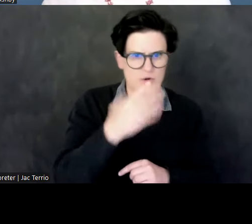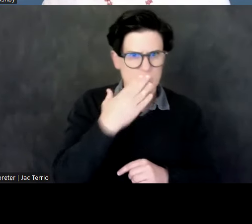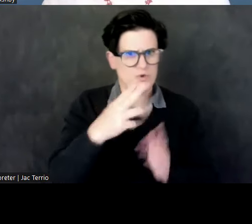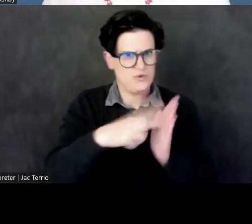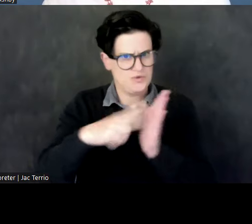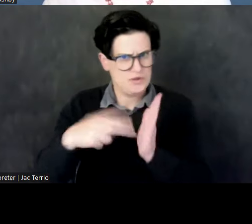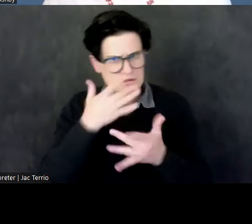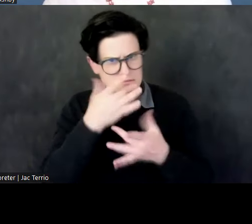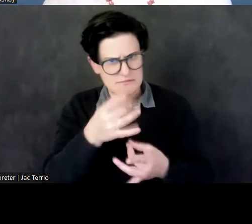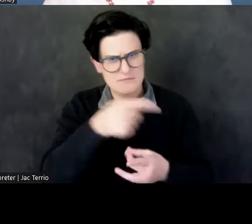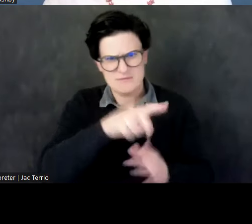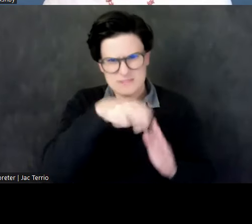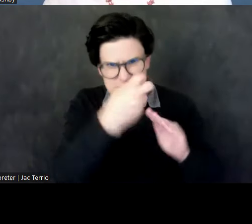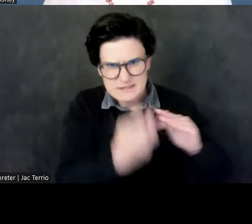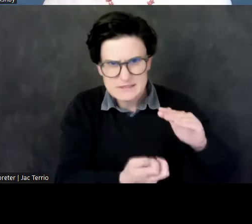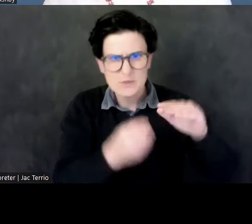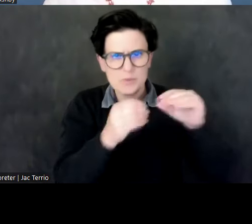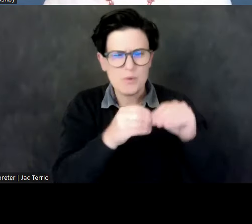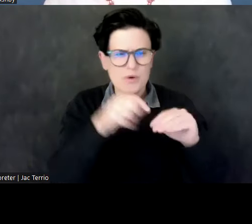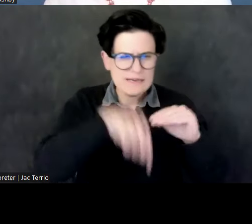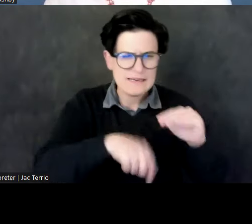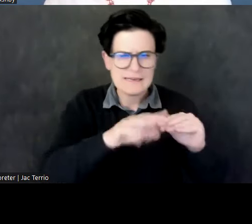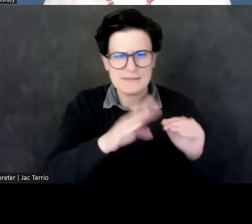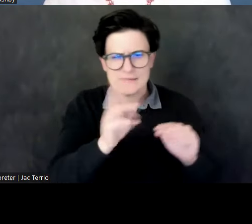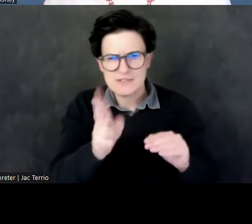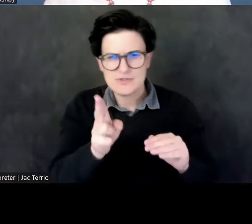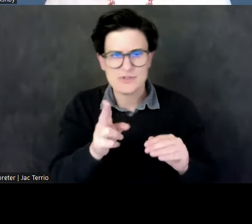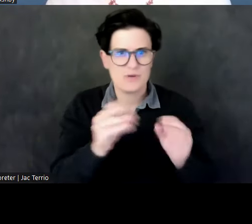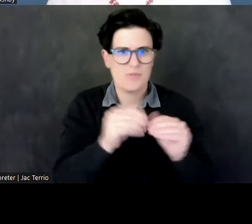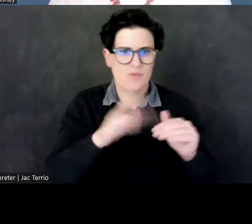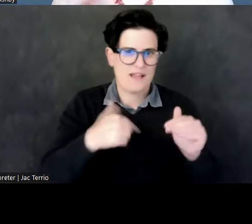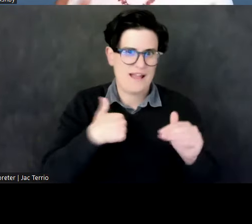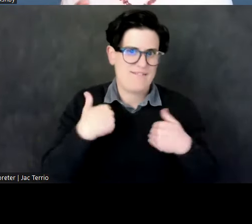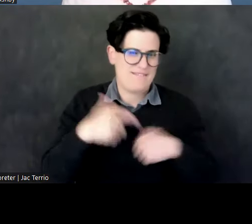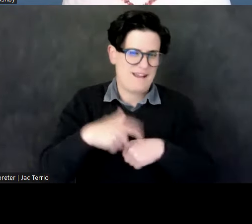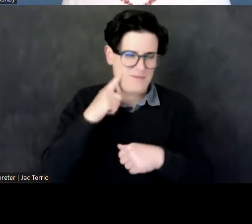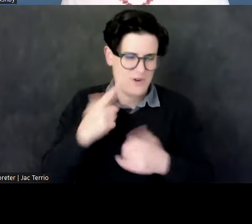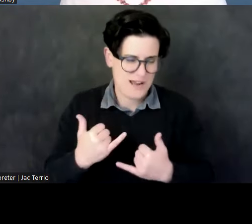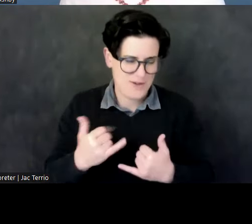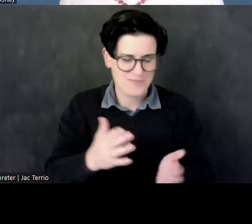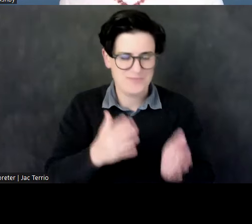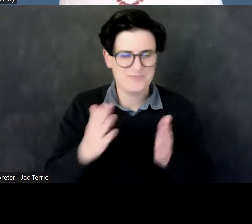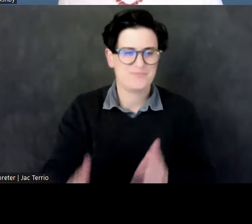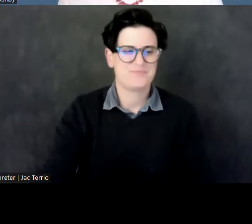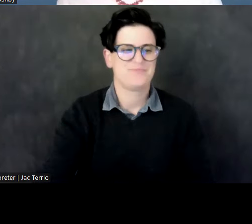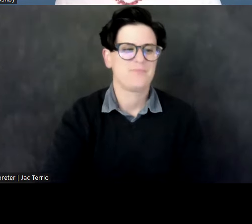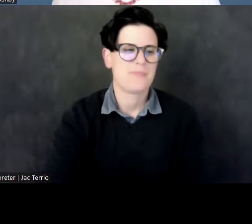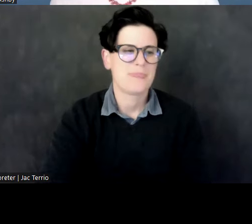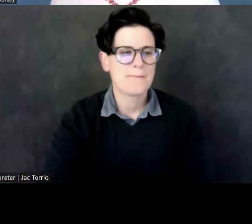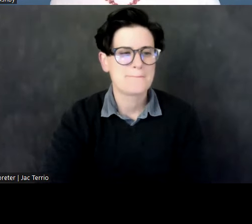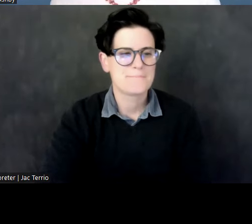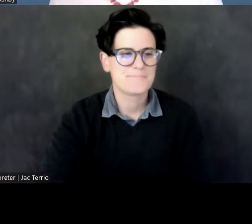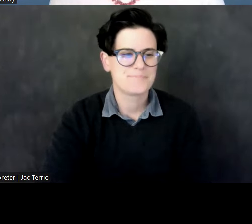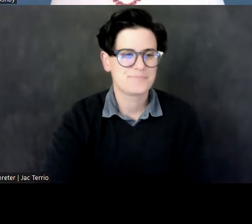into much more of his history than I can present here. Okay, to our matter